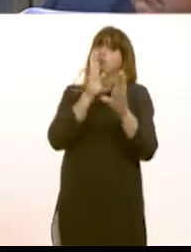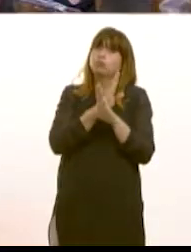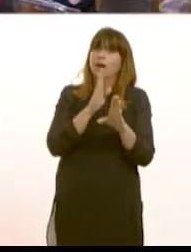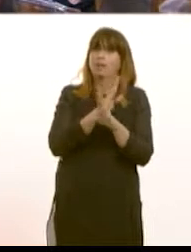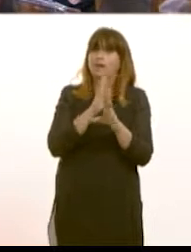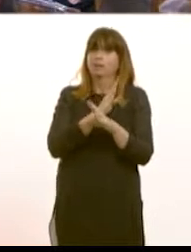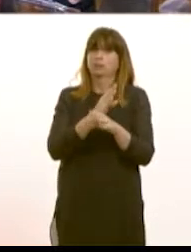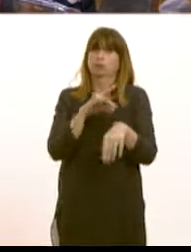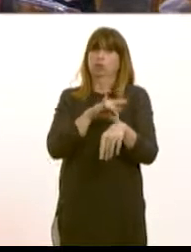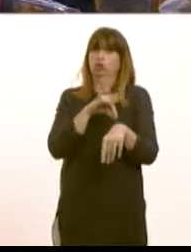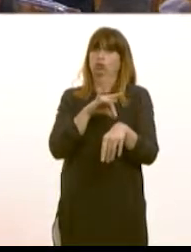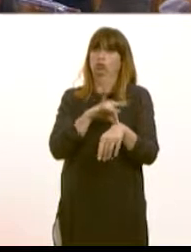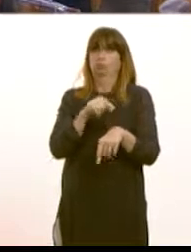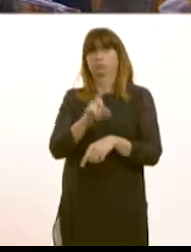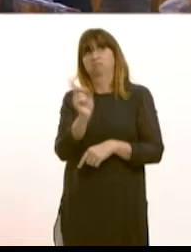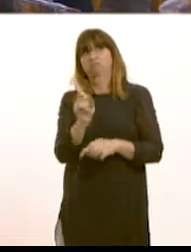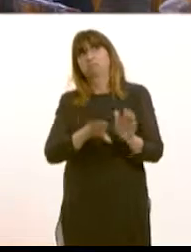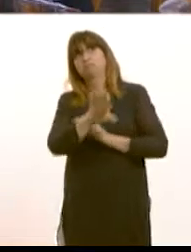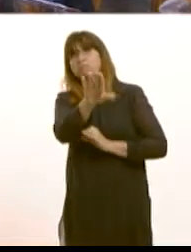of the health service for primary care?